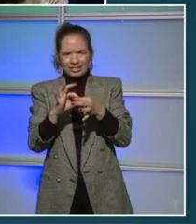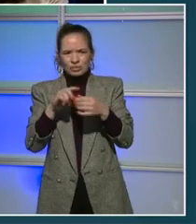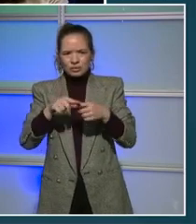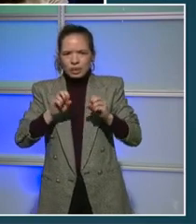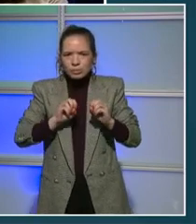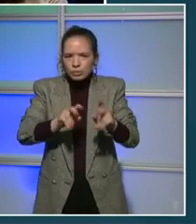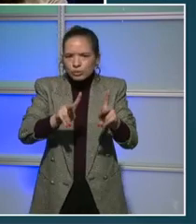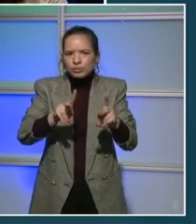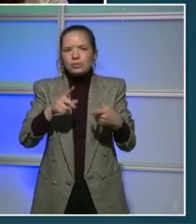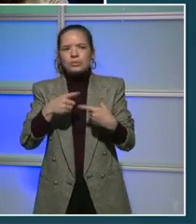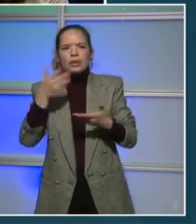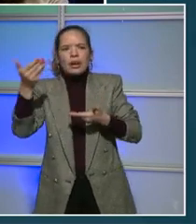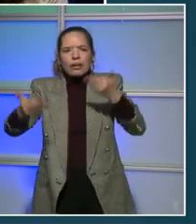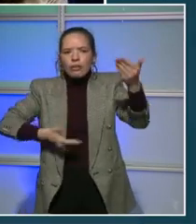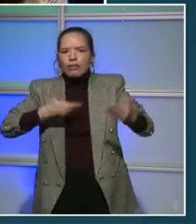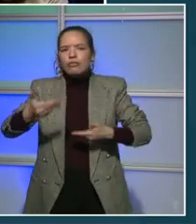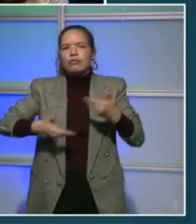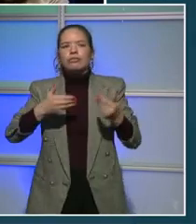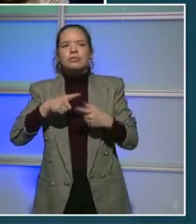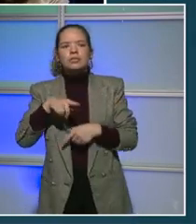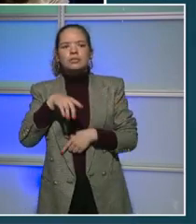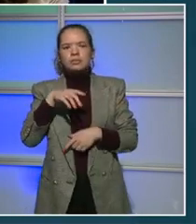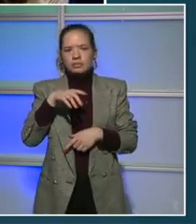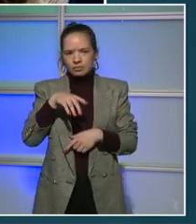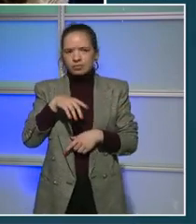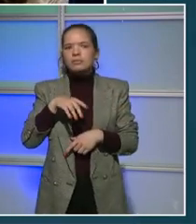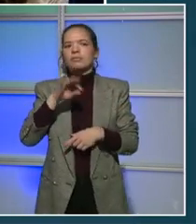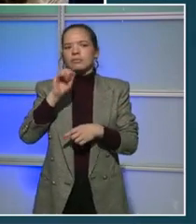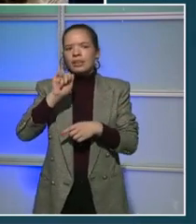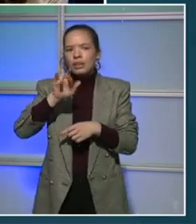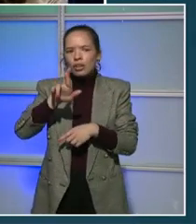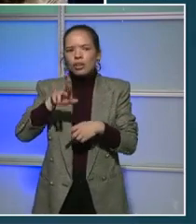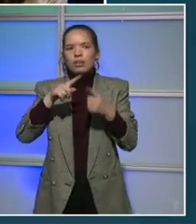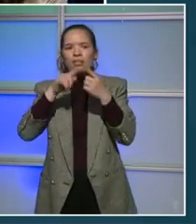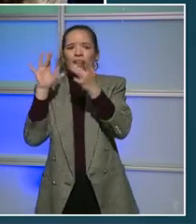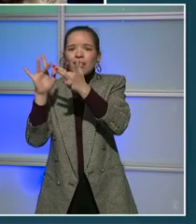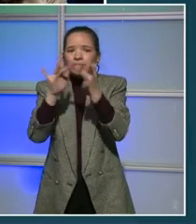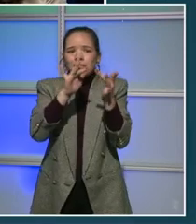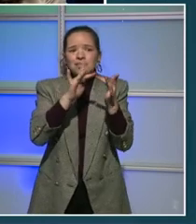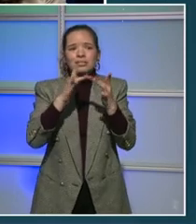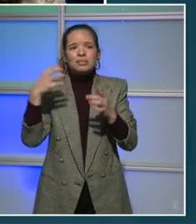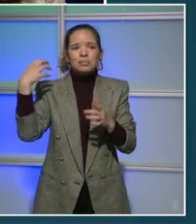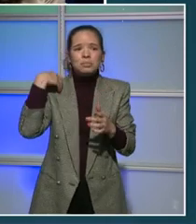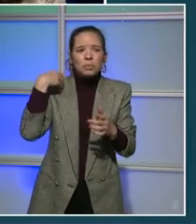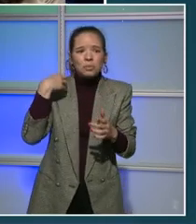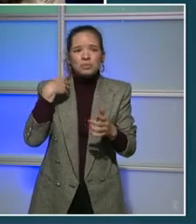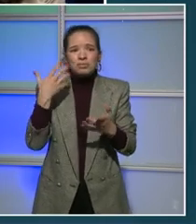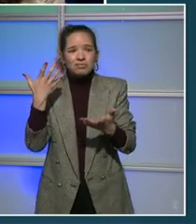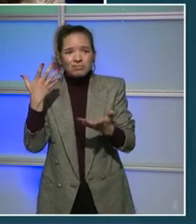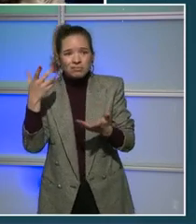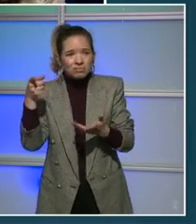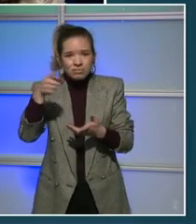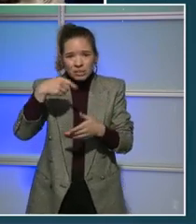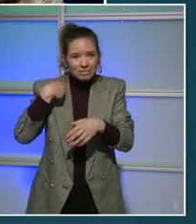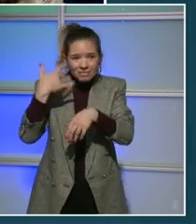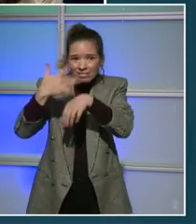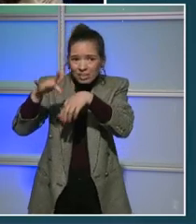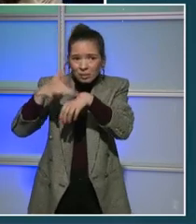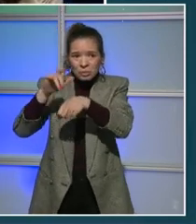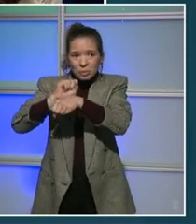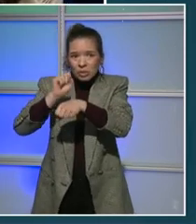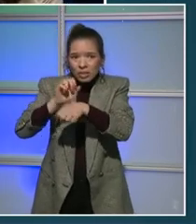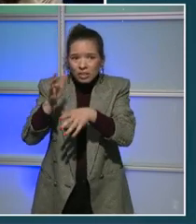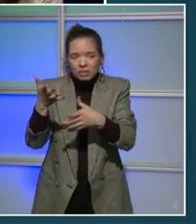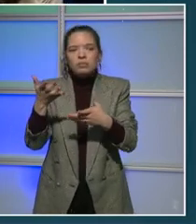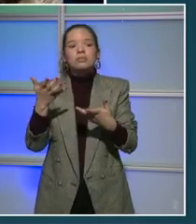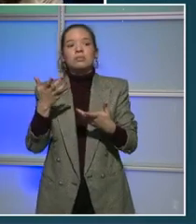These were direct connections with employers that we were in touch with and so on. The second thing that we focused on was our recovery work, and we've taken